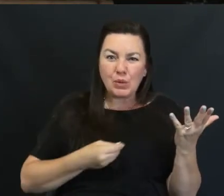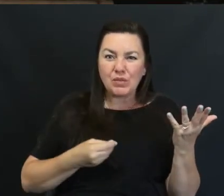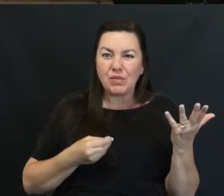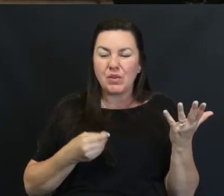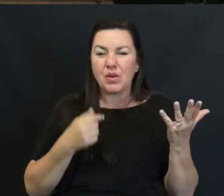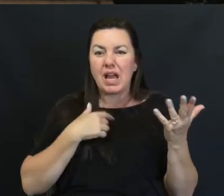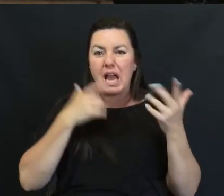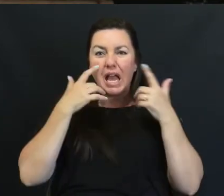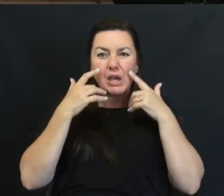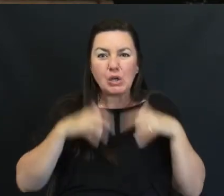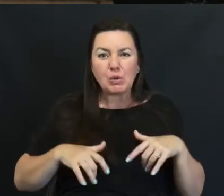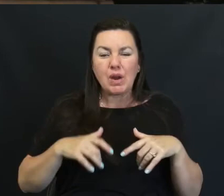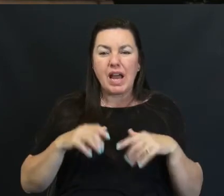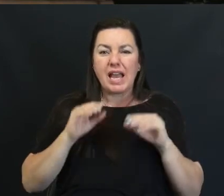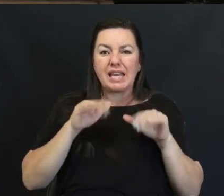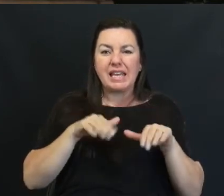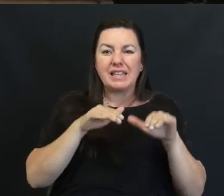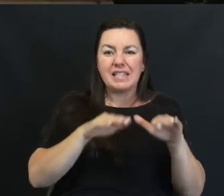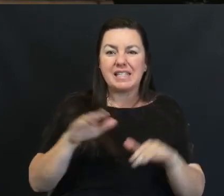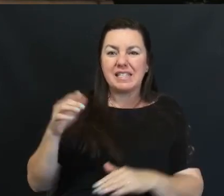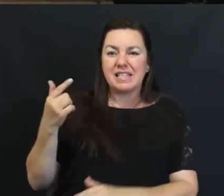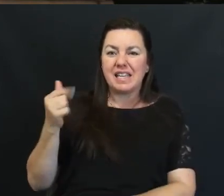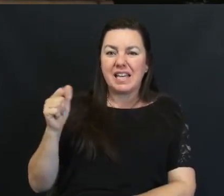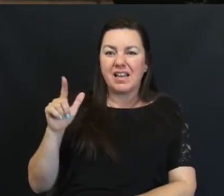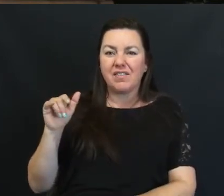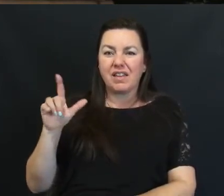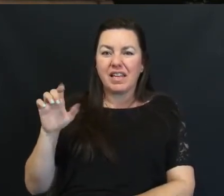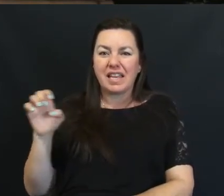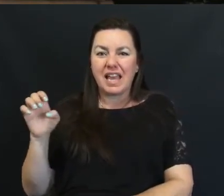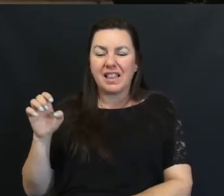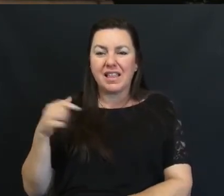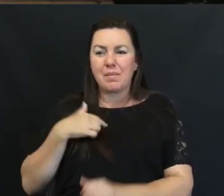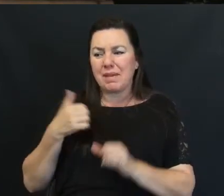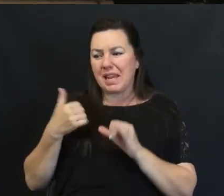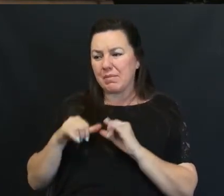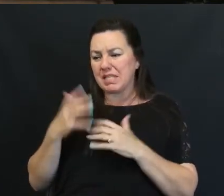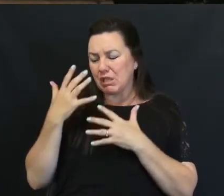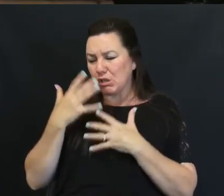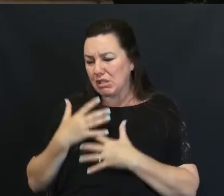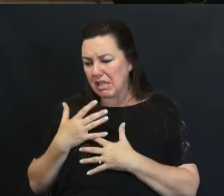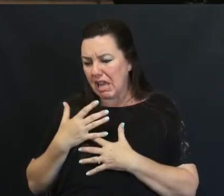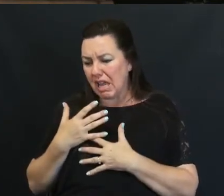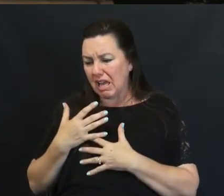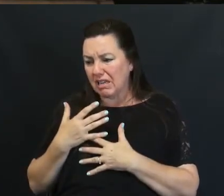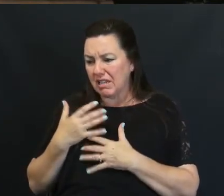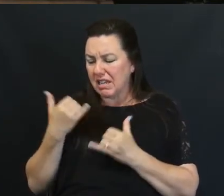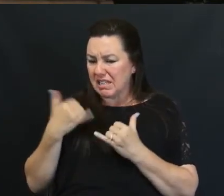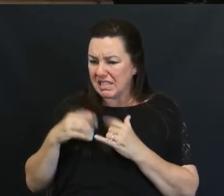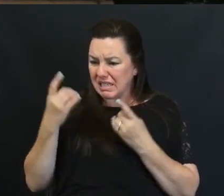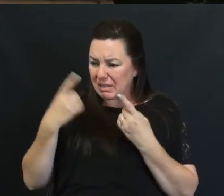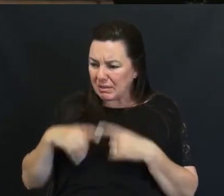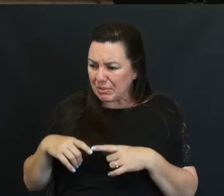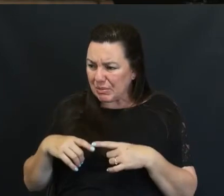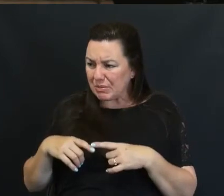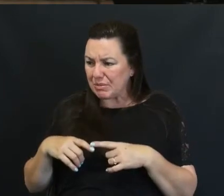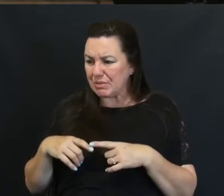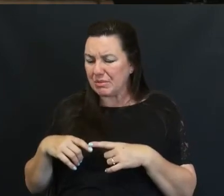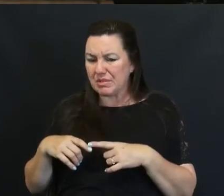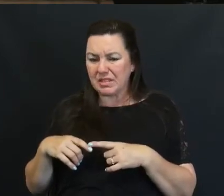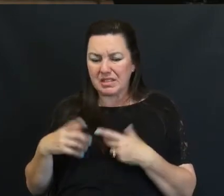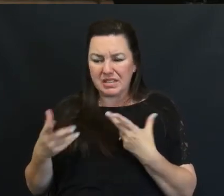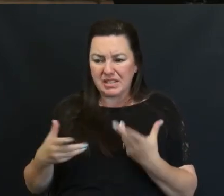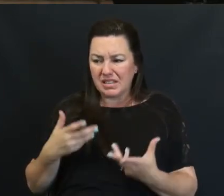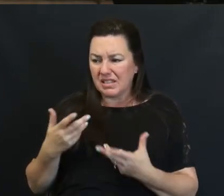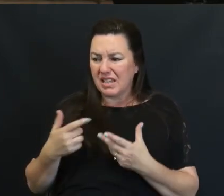I cried At the Sea of Galilee I come Home And I'm Still sad I'm still Very sad I'm just